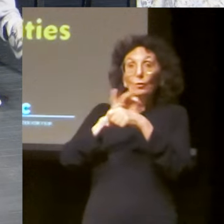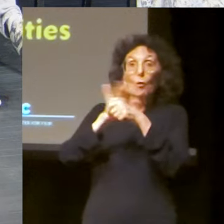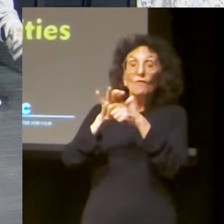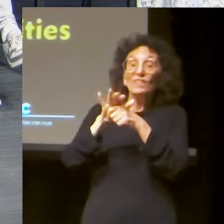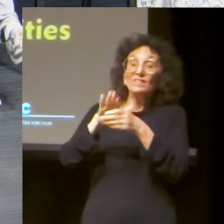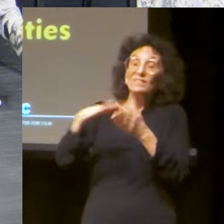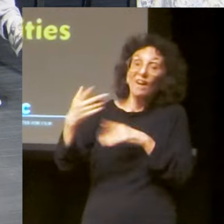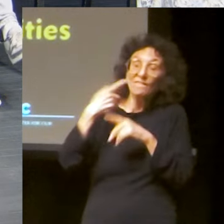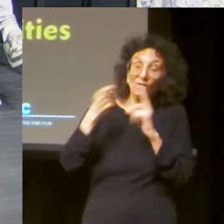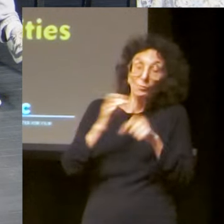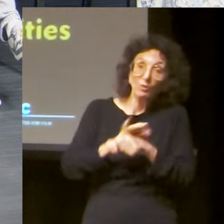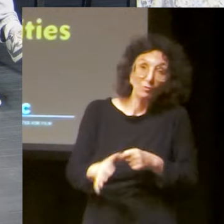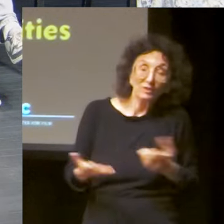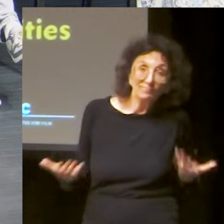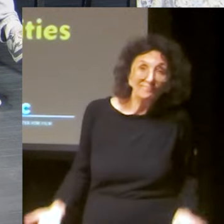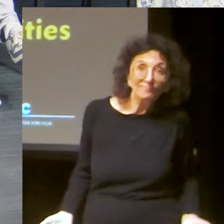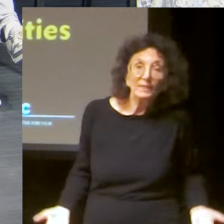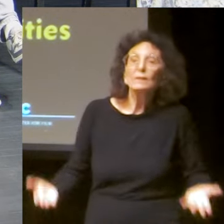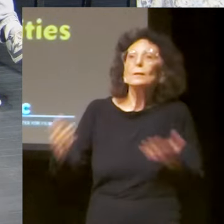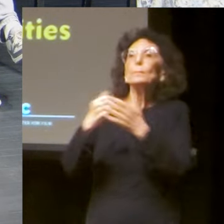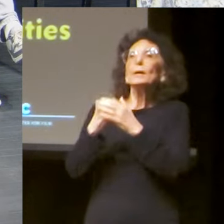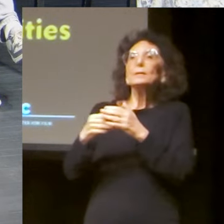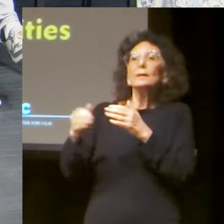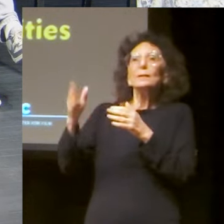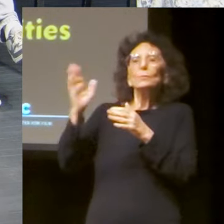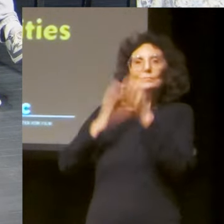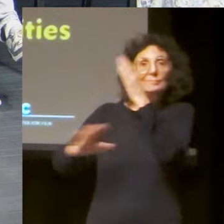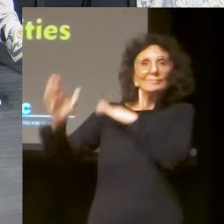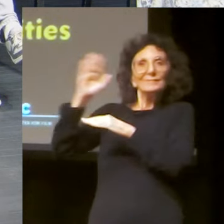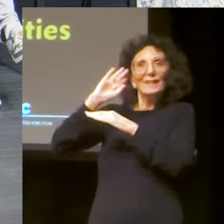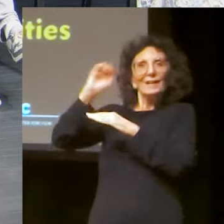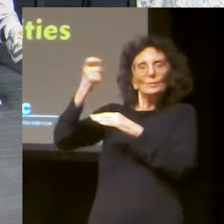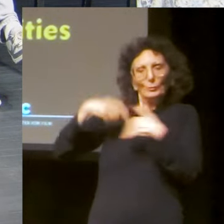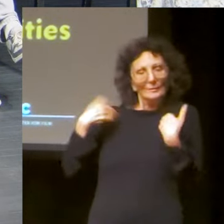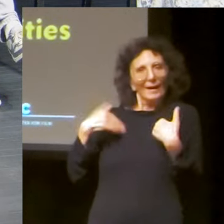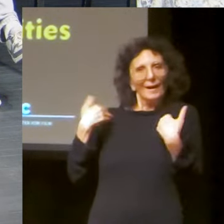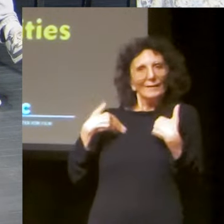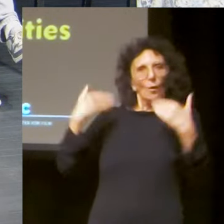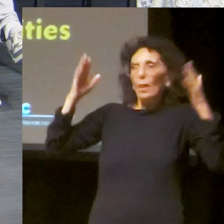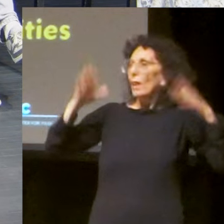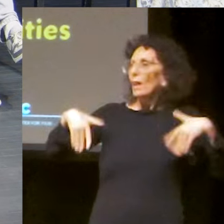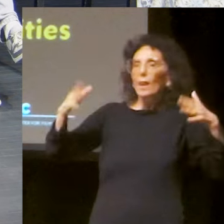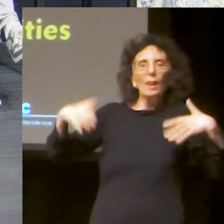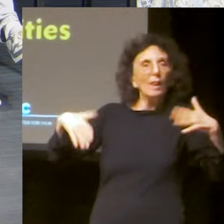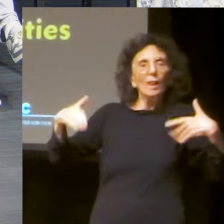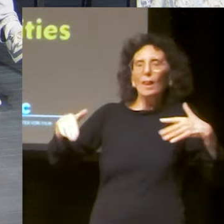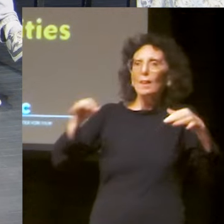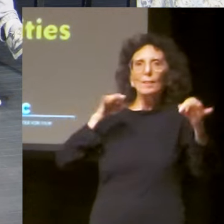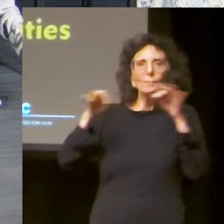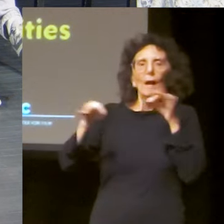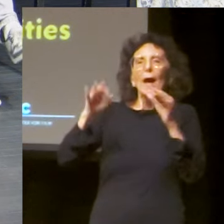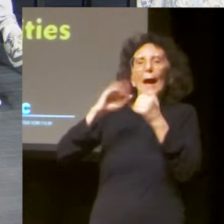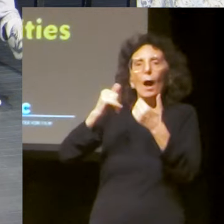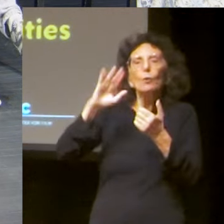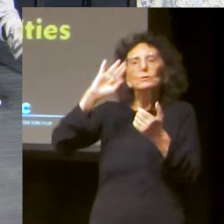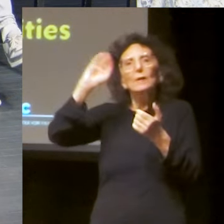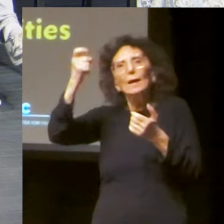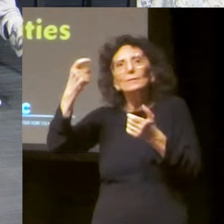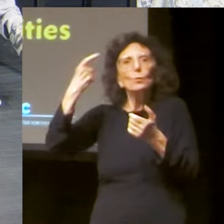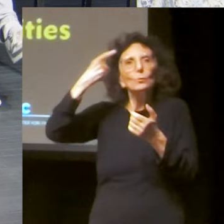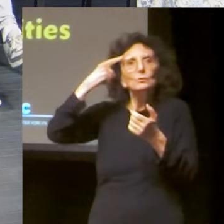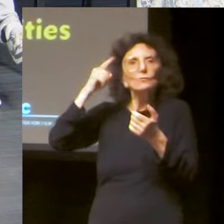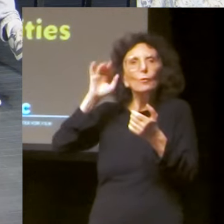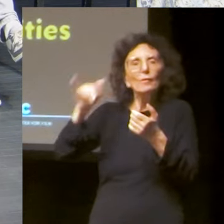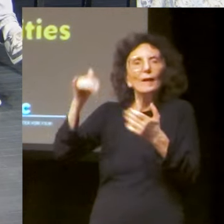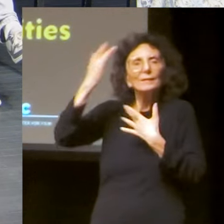intellectual disability. He was diagnosed. He was 65. He actually passed, uh, during COVID of COVID, but